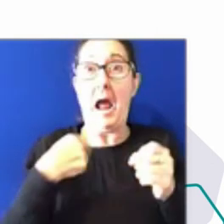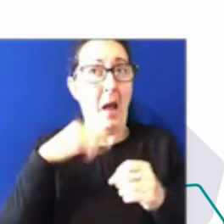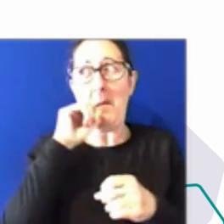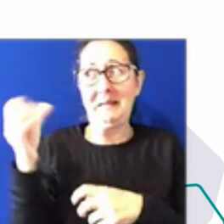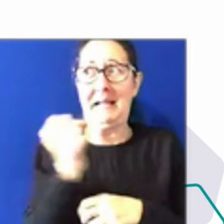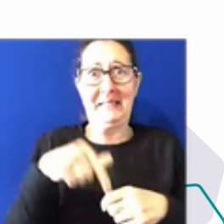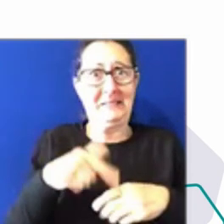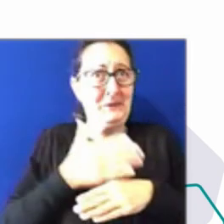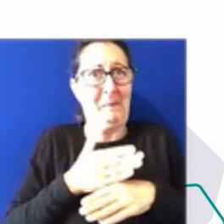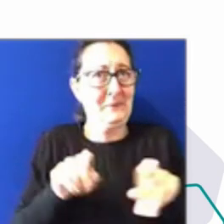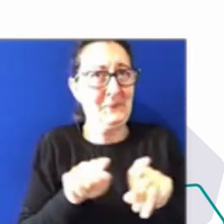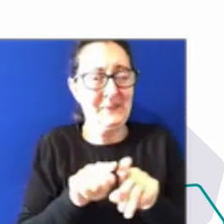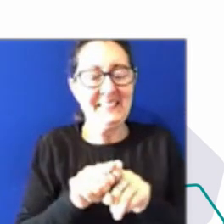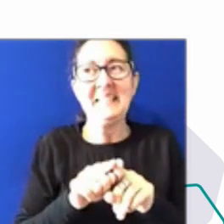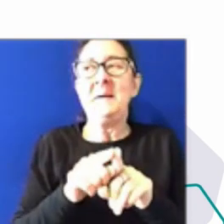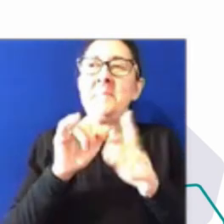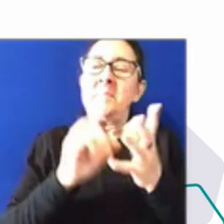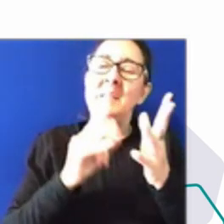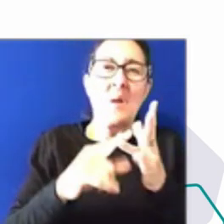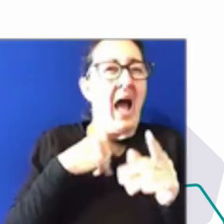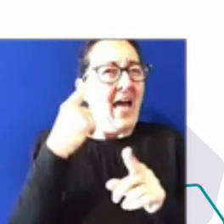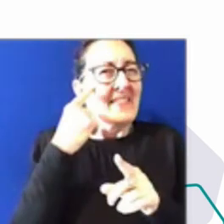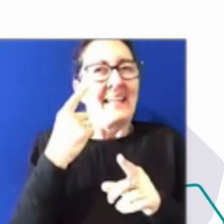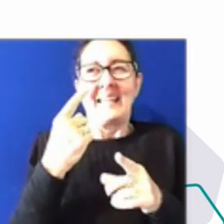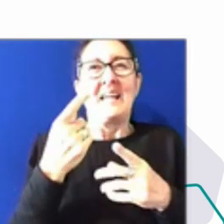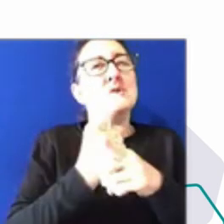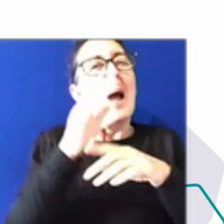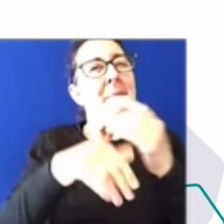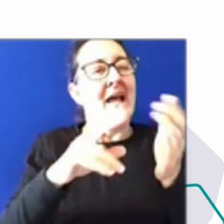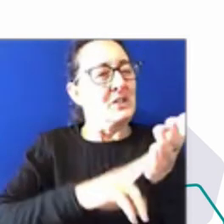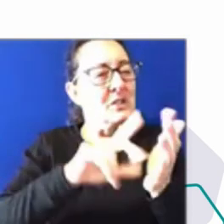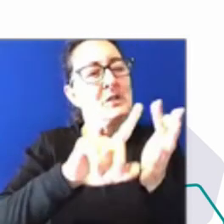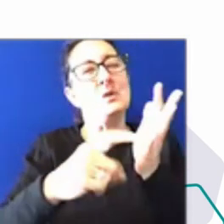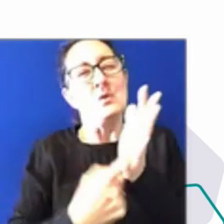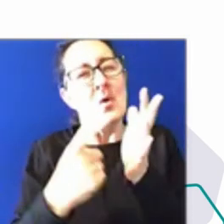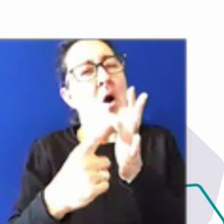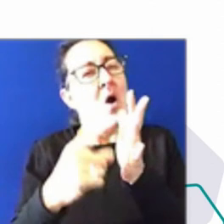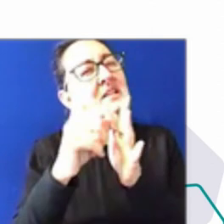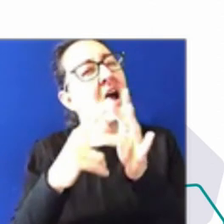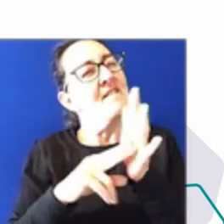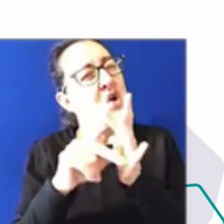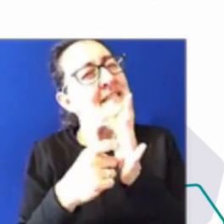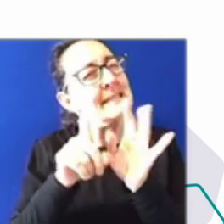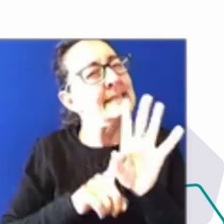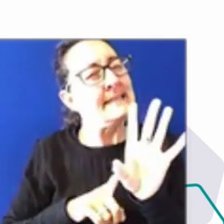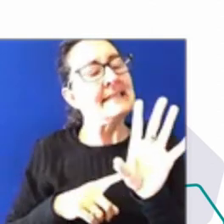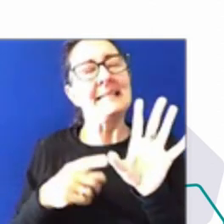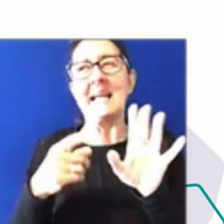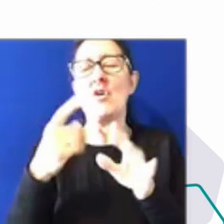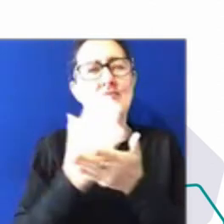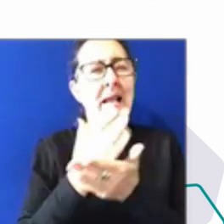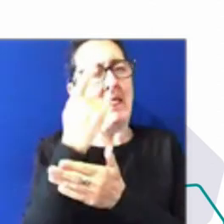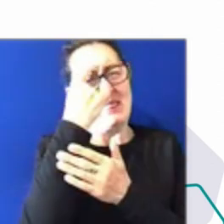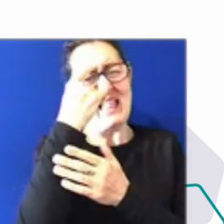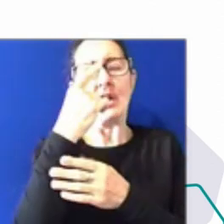that we take for granted, the comments about neurodiversity, like really thinking very creatively and talking to